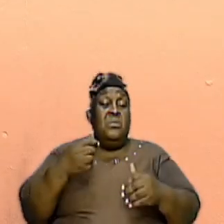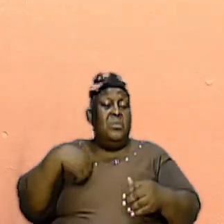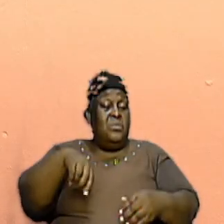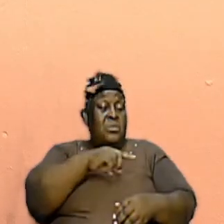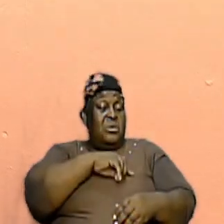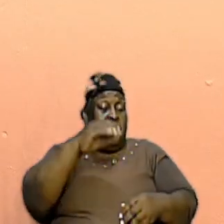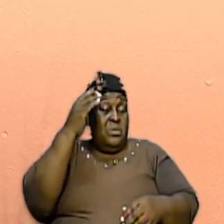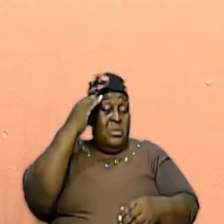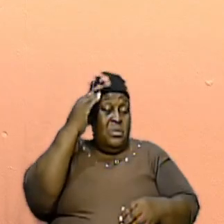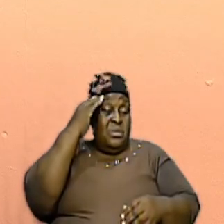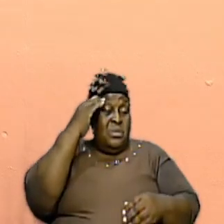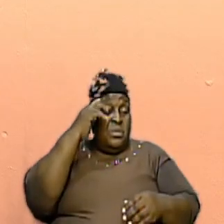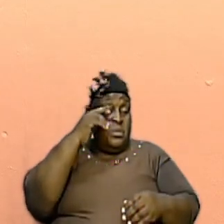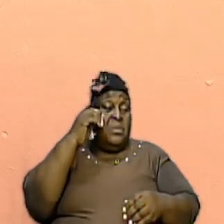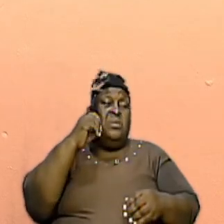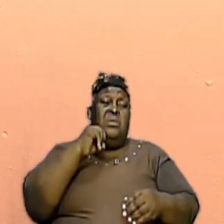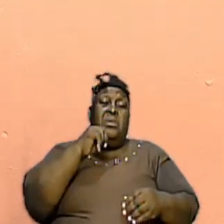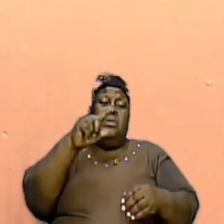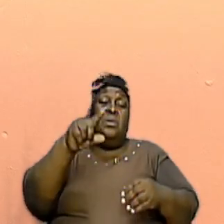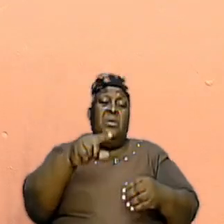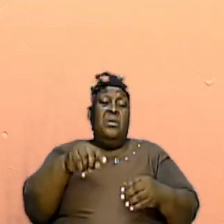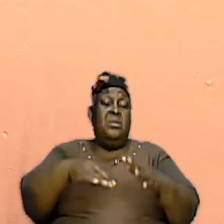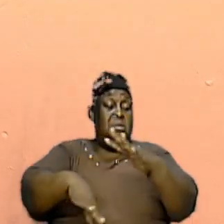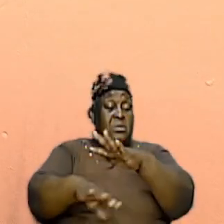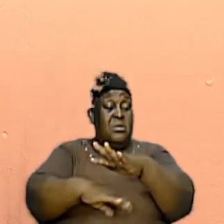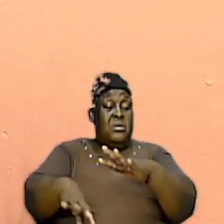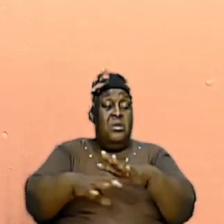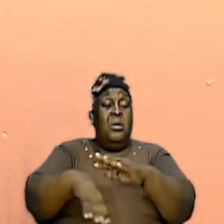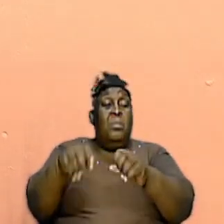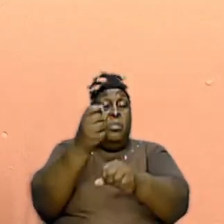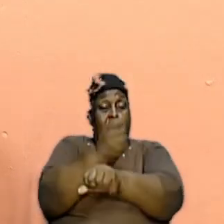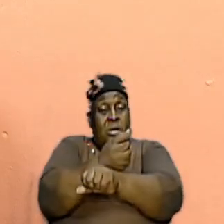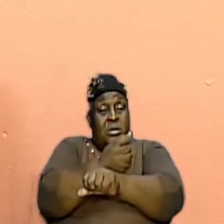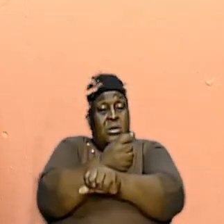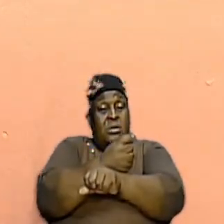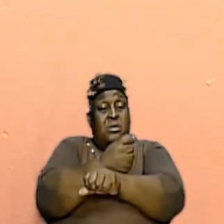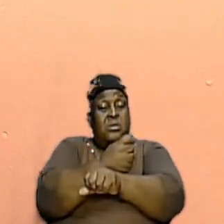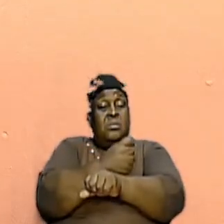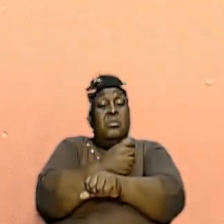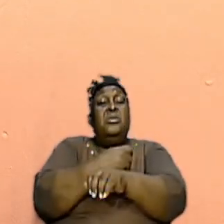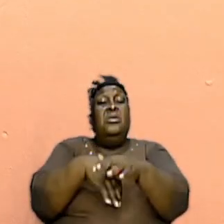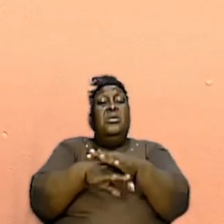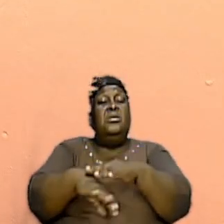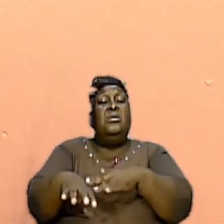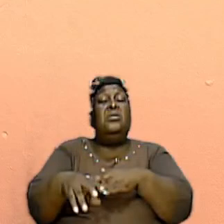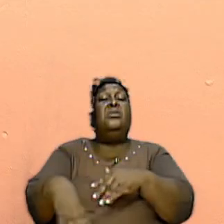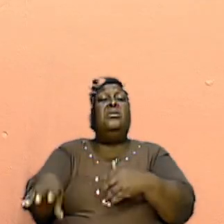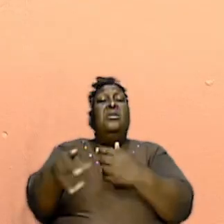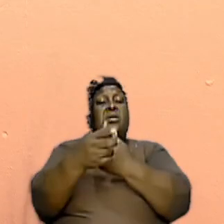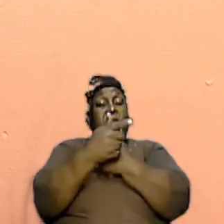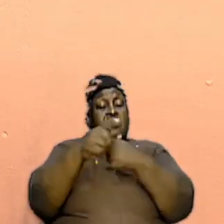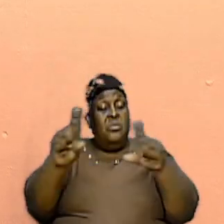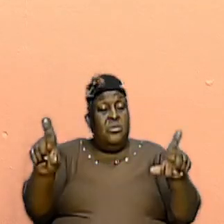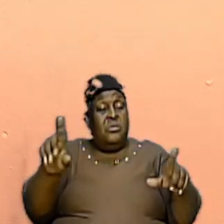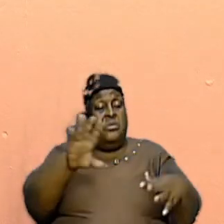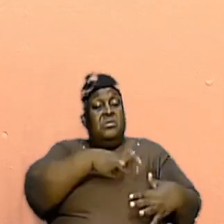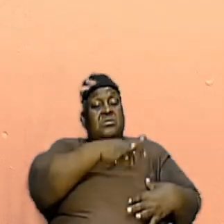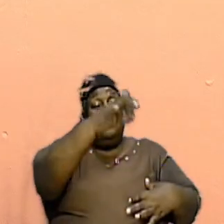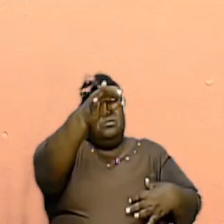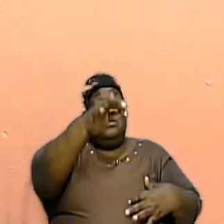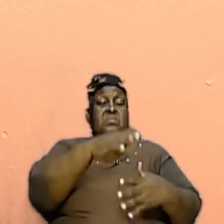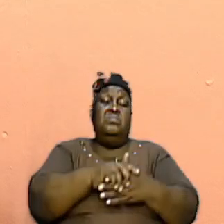but we are under the liberty of the Spirit. And that is awesome. But there is a